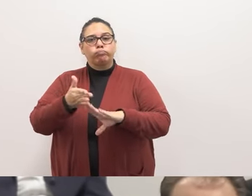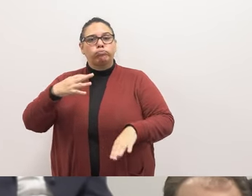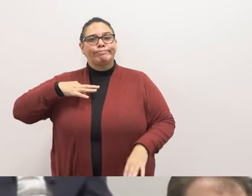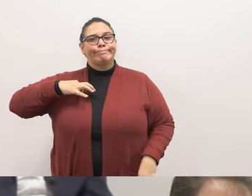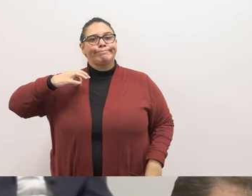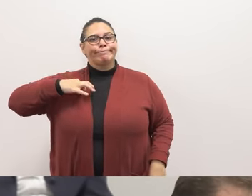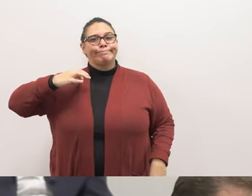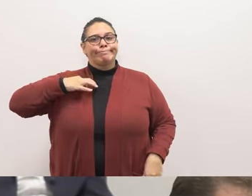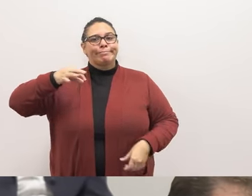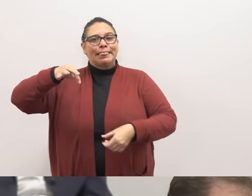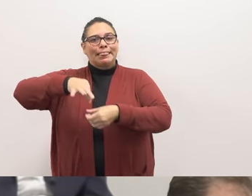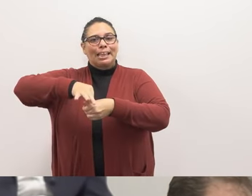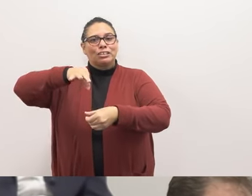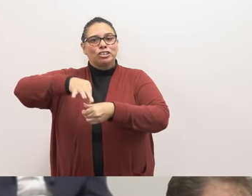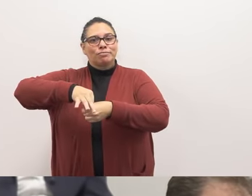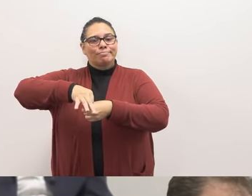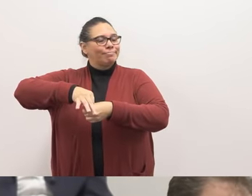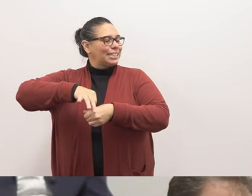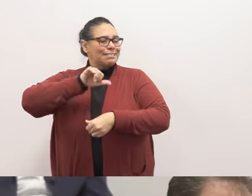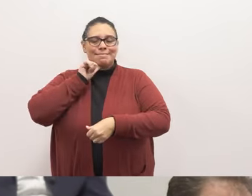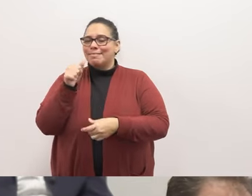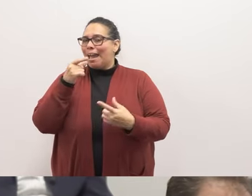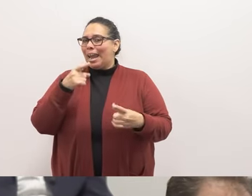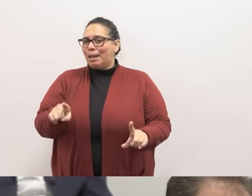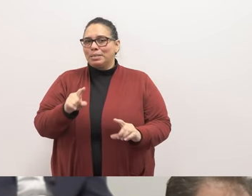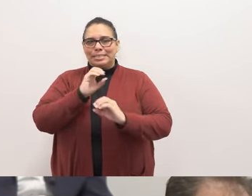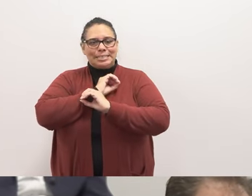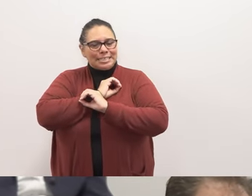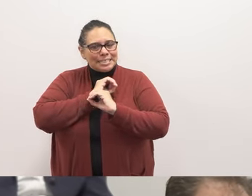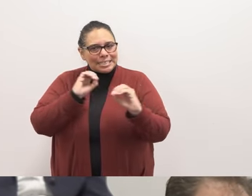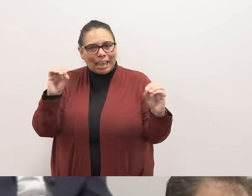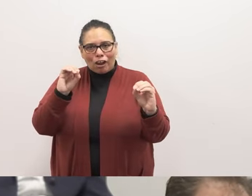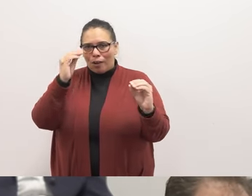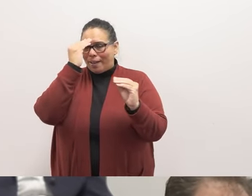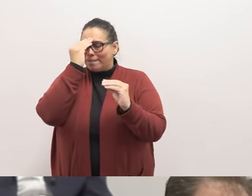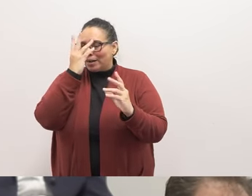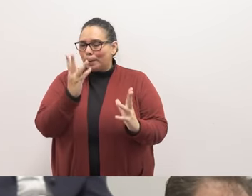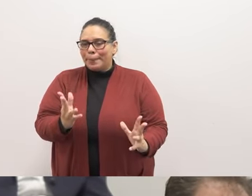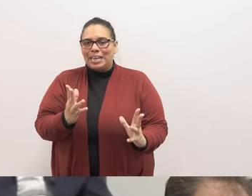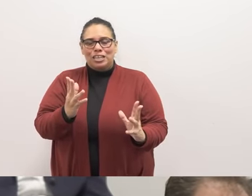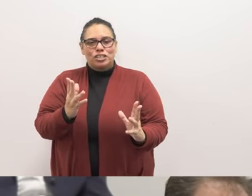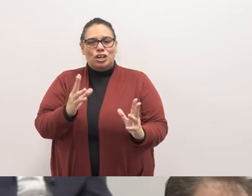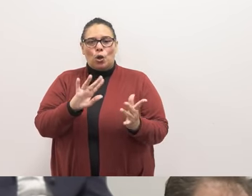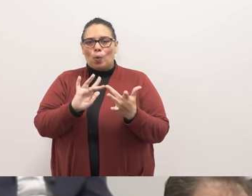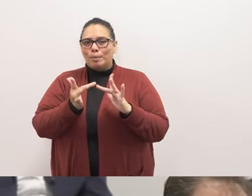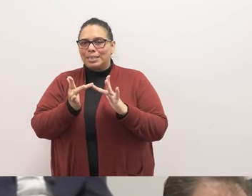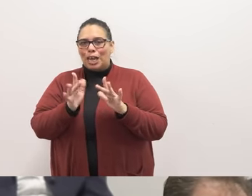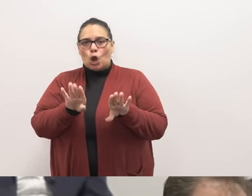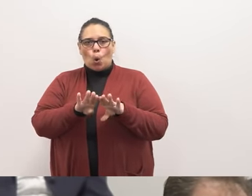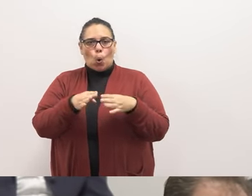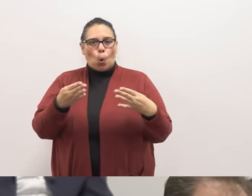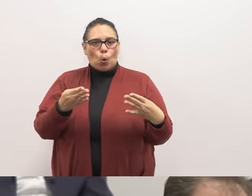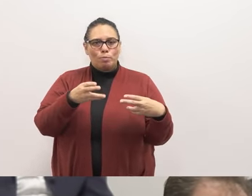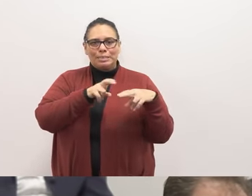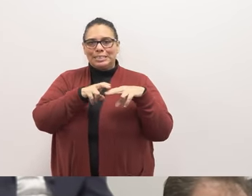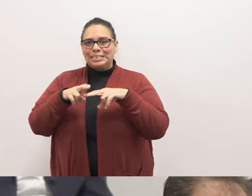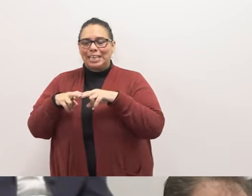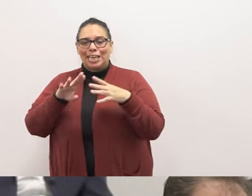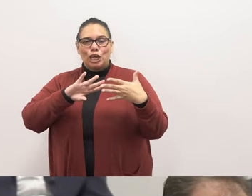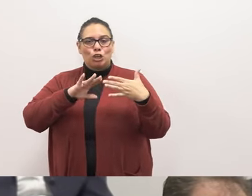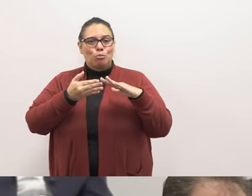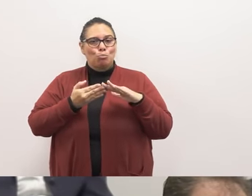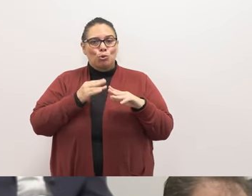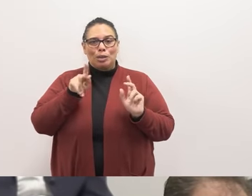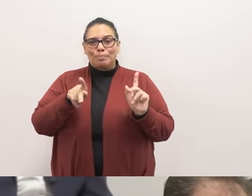That has not happened. There is zero information on your website about open seats. Community members have to figure it out for